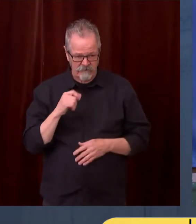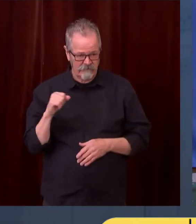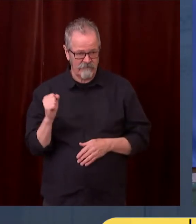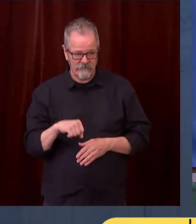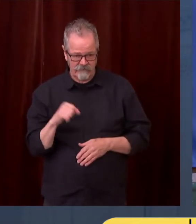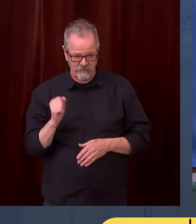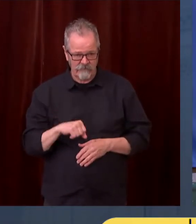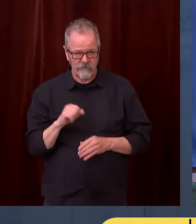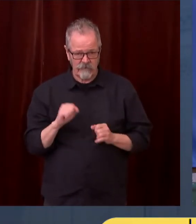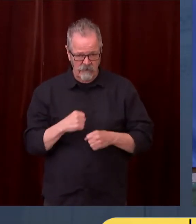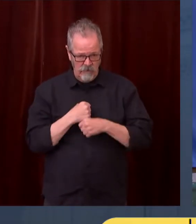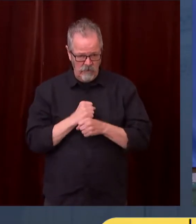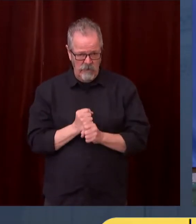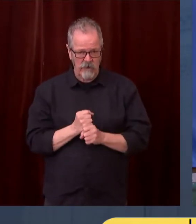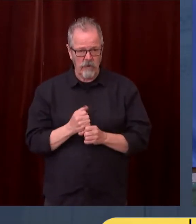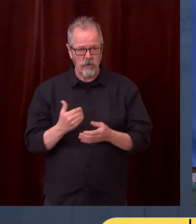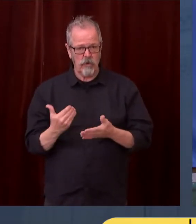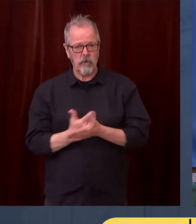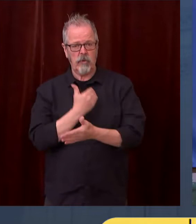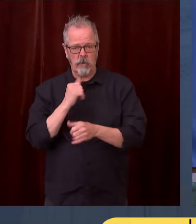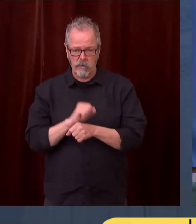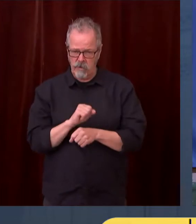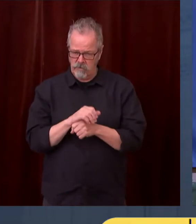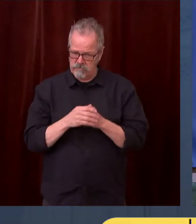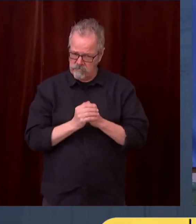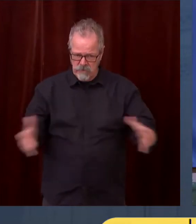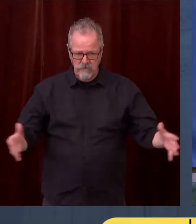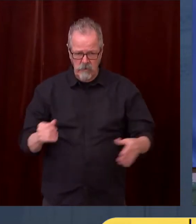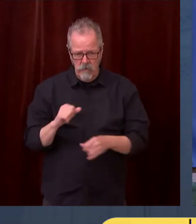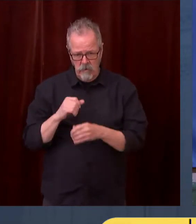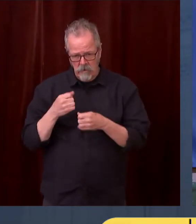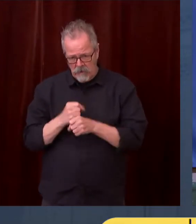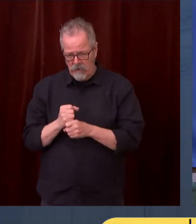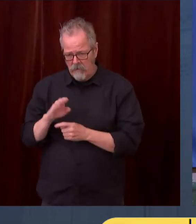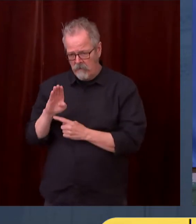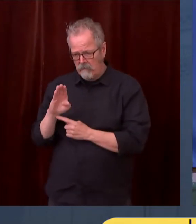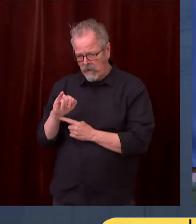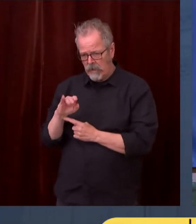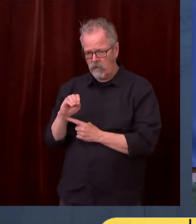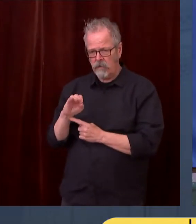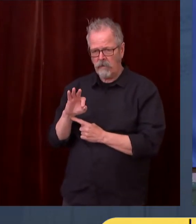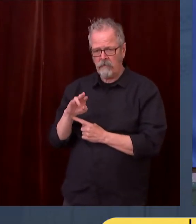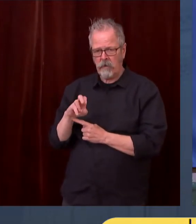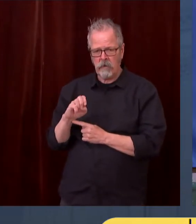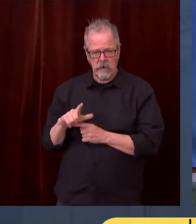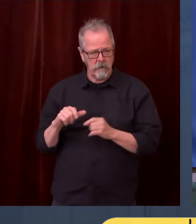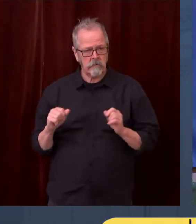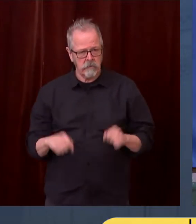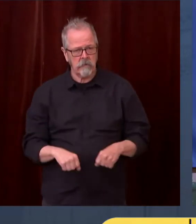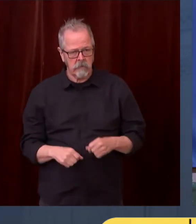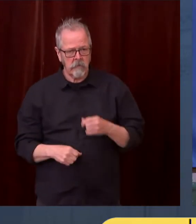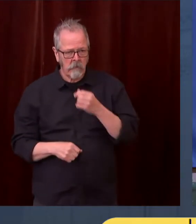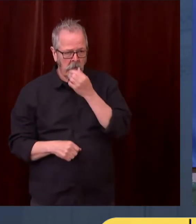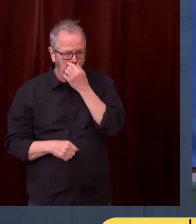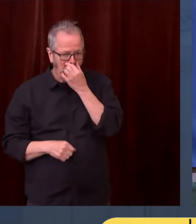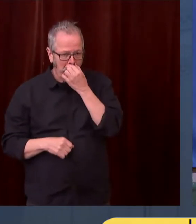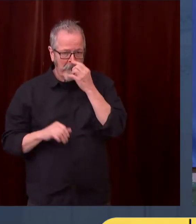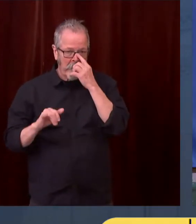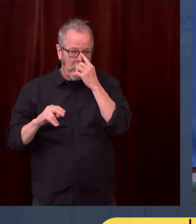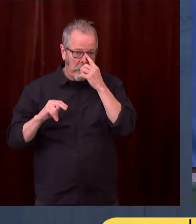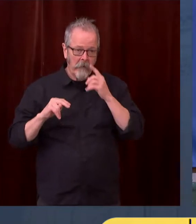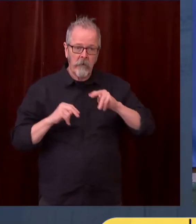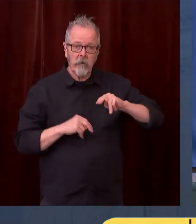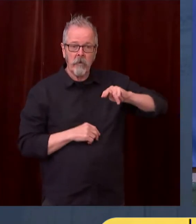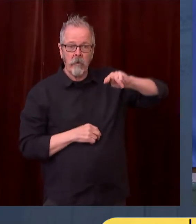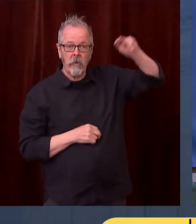making solar panels. Silfab, one of the largest manufacturers of solar panels in the western hemisphere. These are job